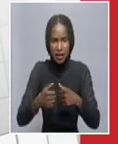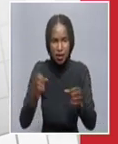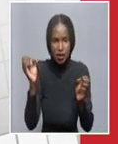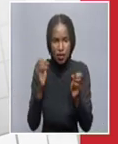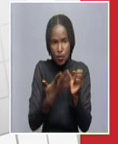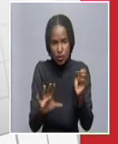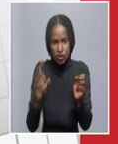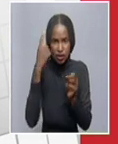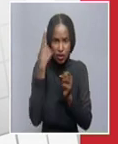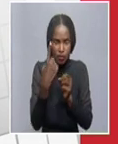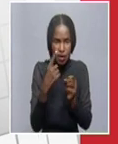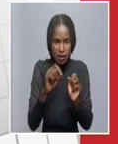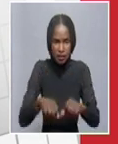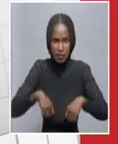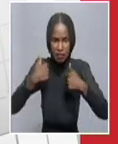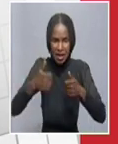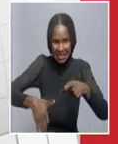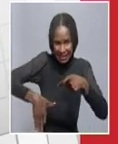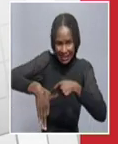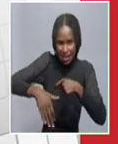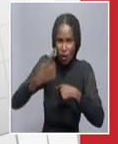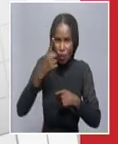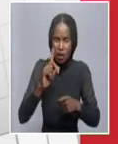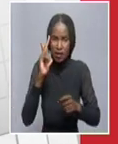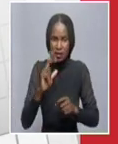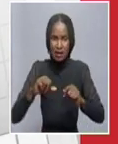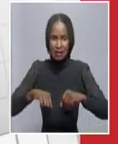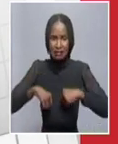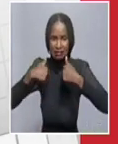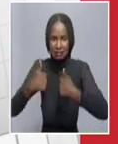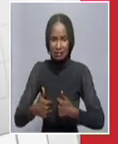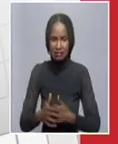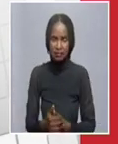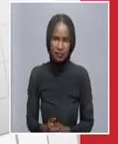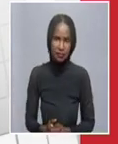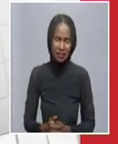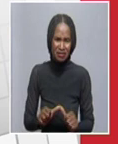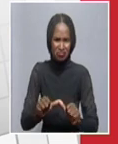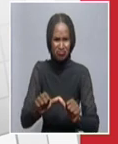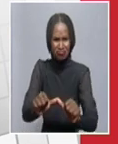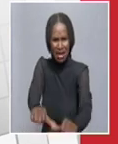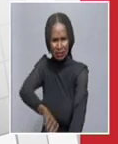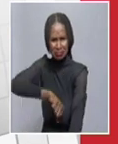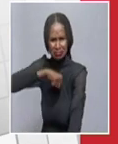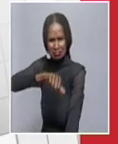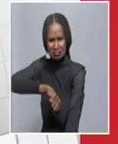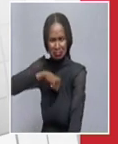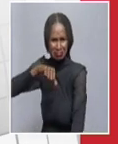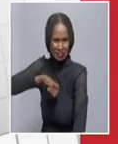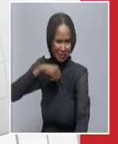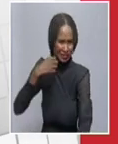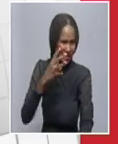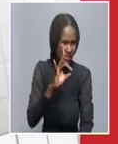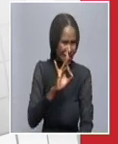Oshana 1, and Sambesi also 1. The number of active cases now is